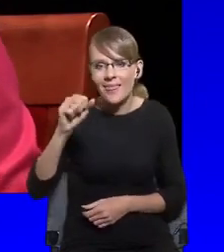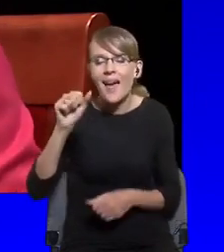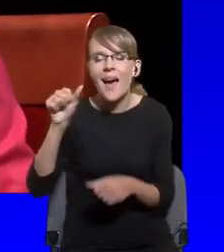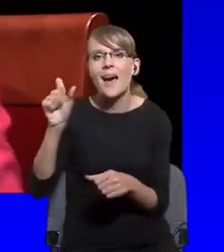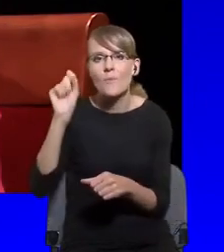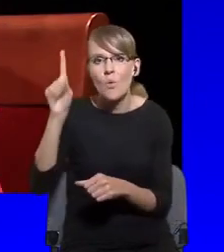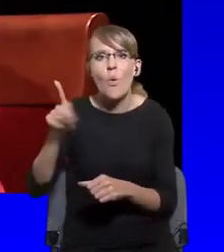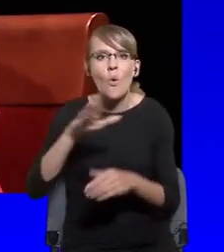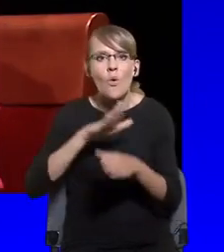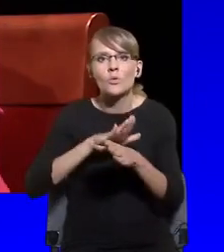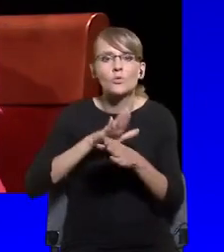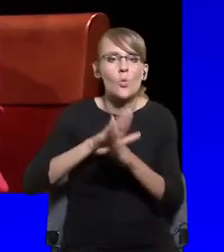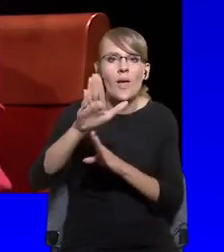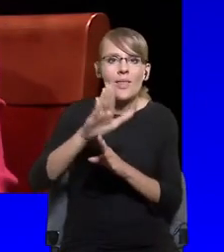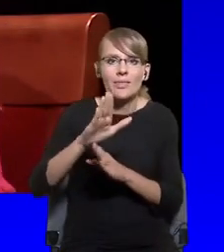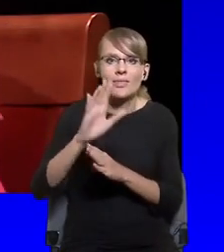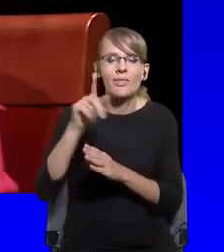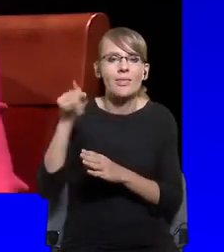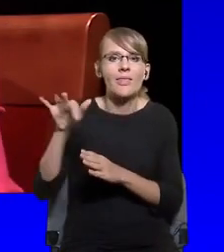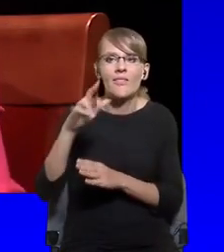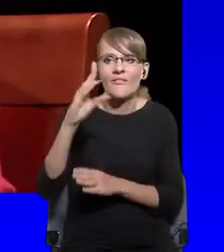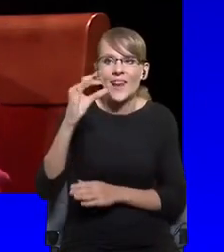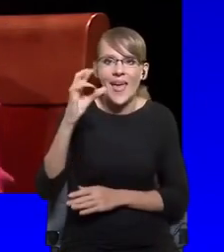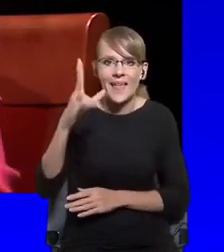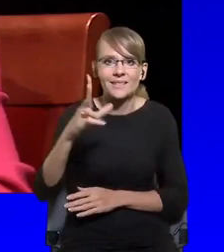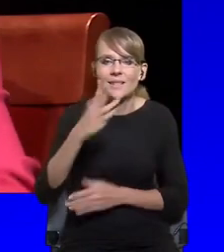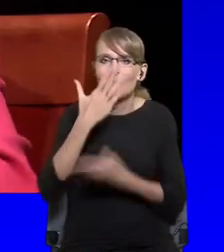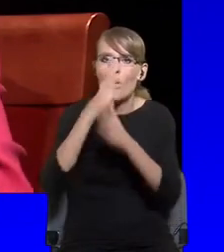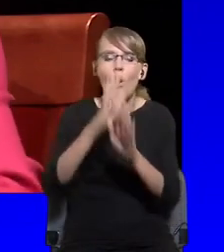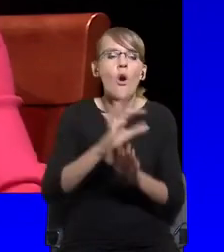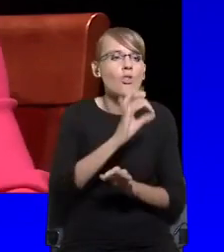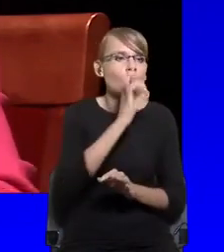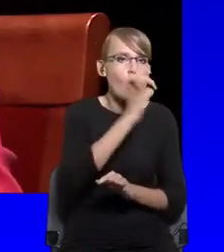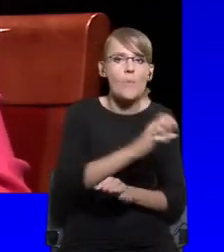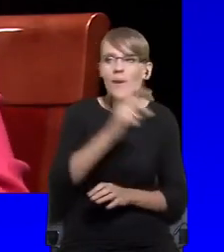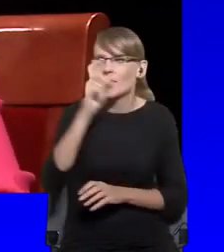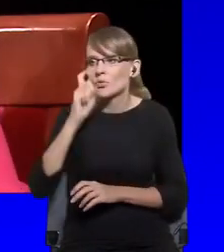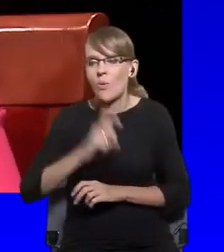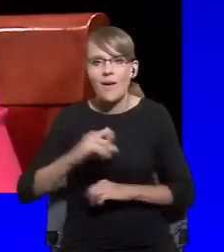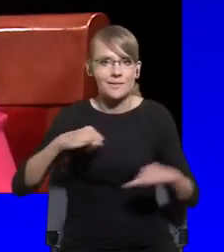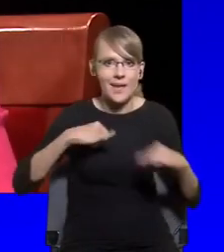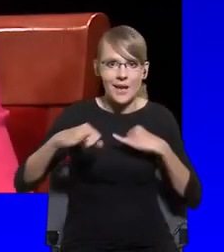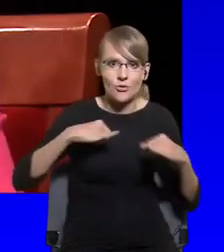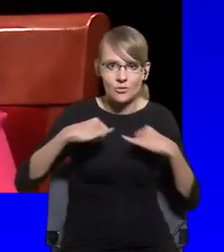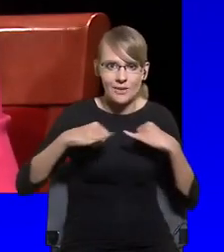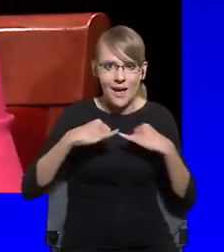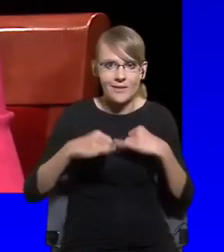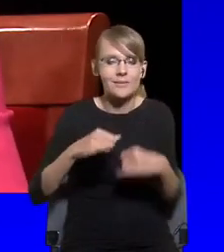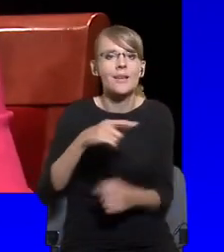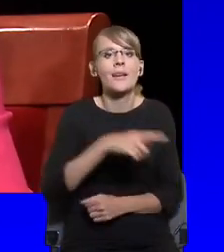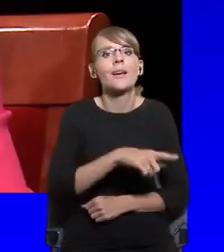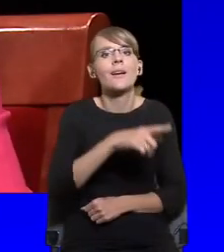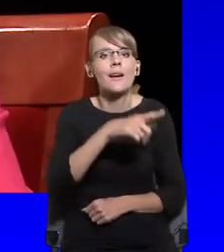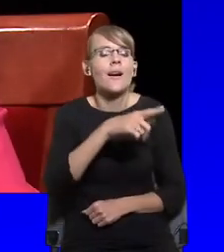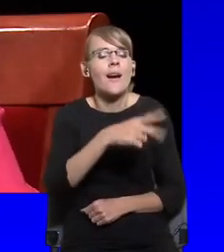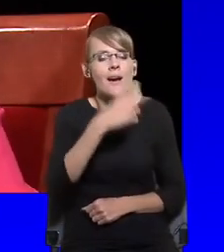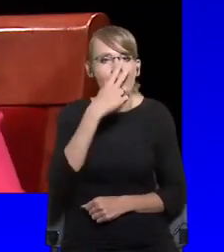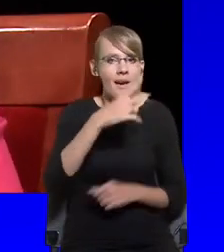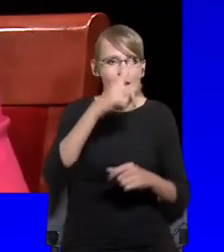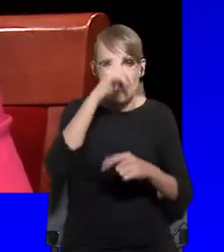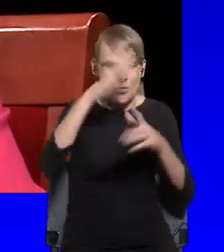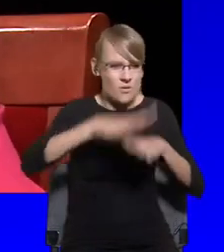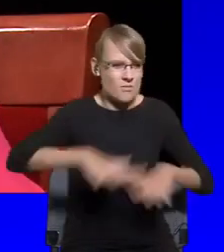government. The fresco of good government is filled with people. It is a square which is filled with people. There are even people dancing there.